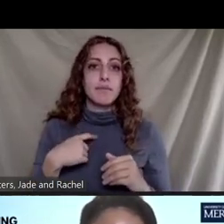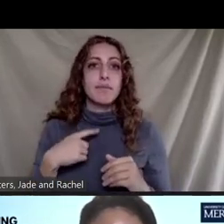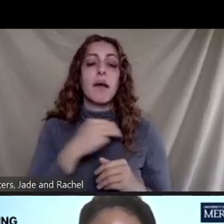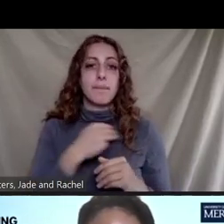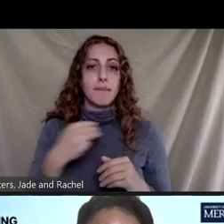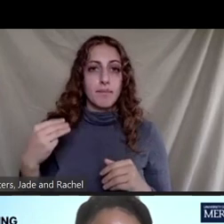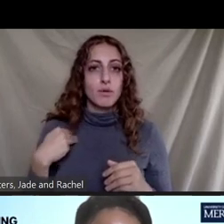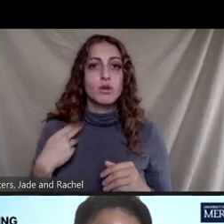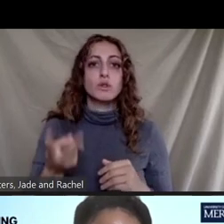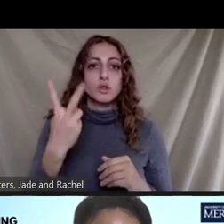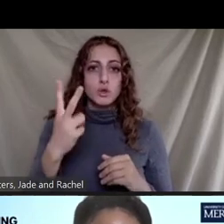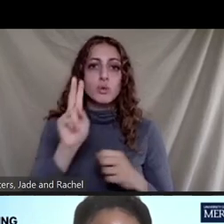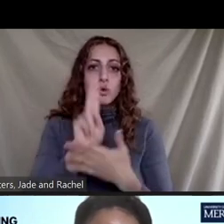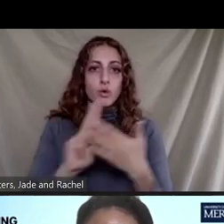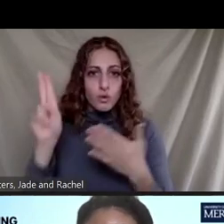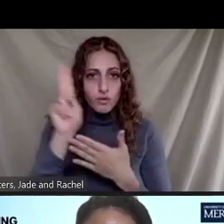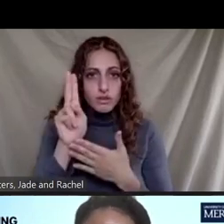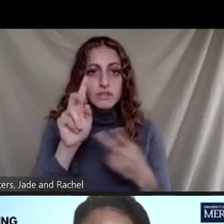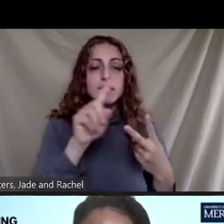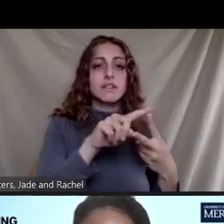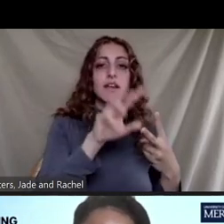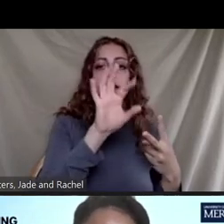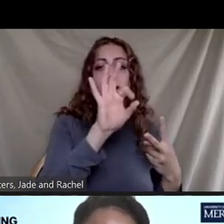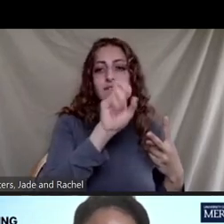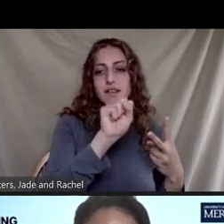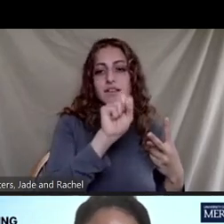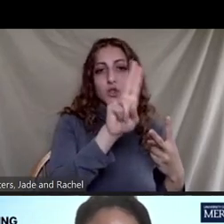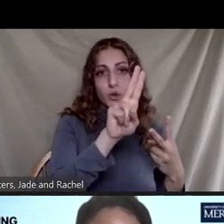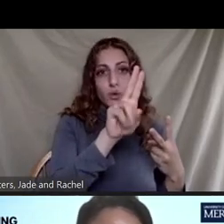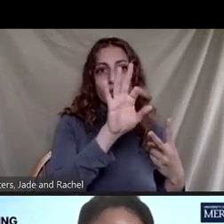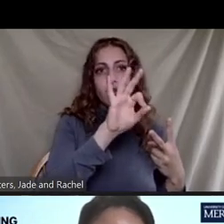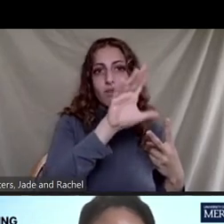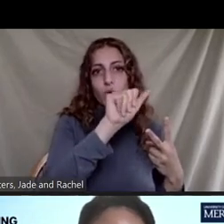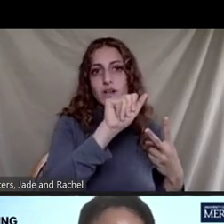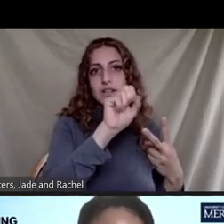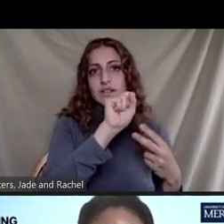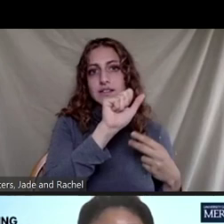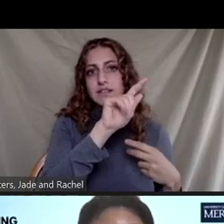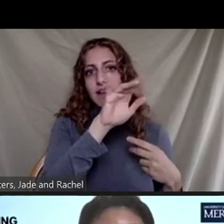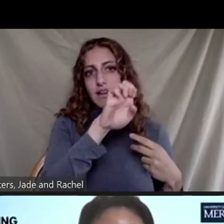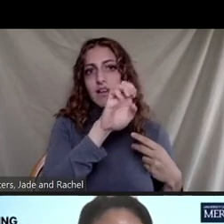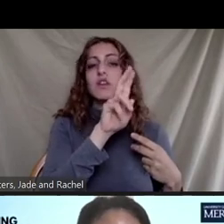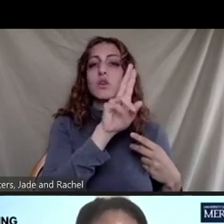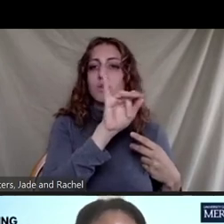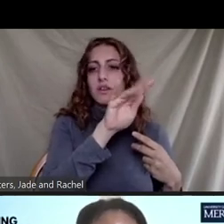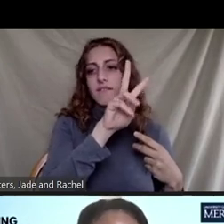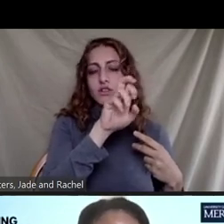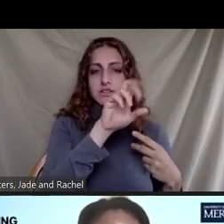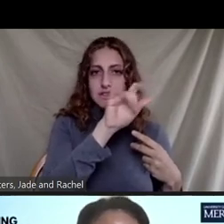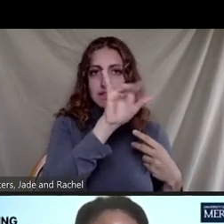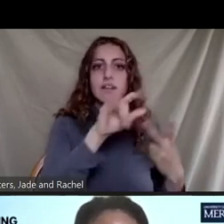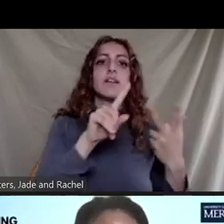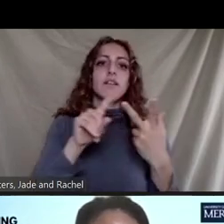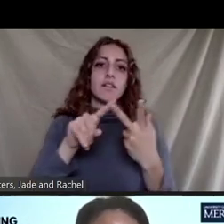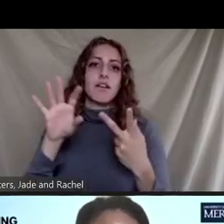universities one is florida state university and the other one is florida aem university and And actually, technically,